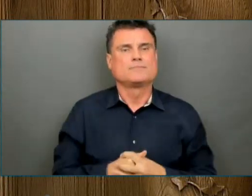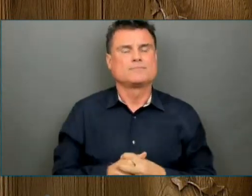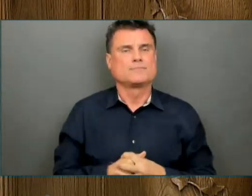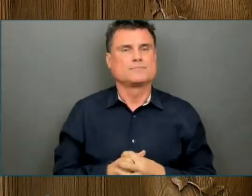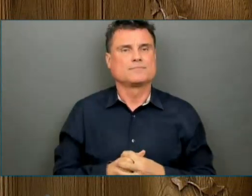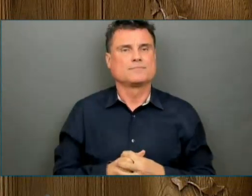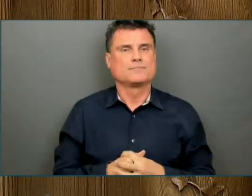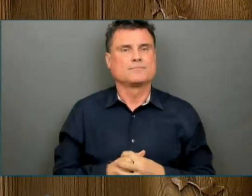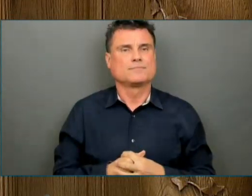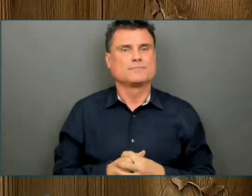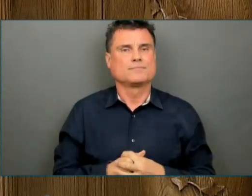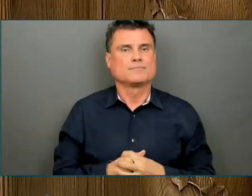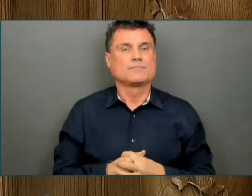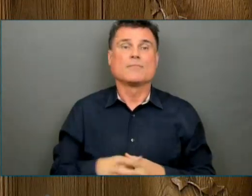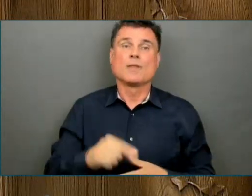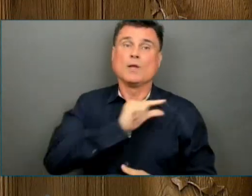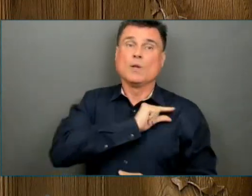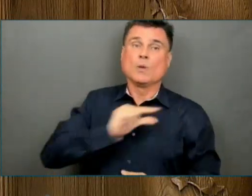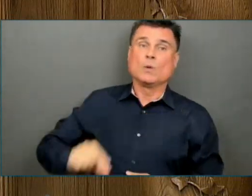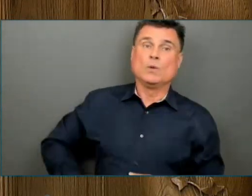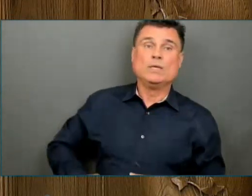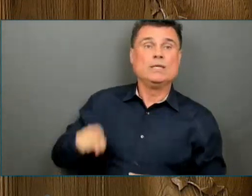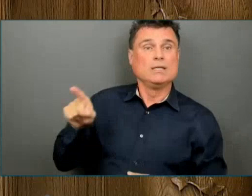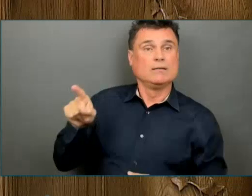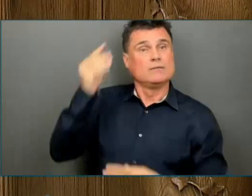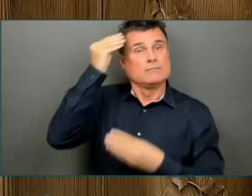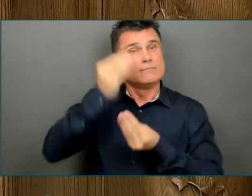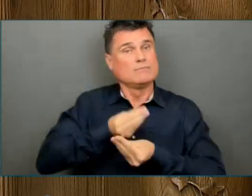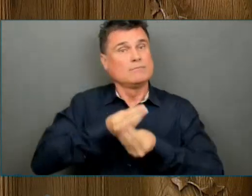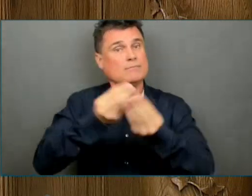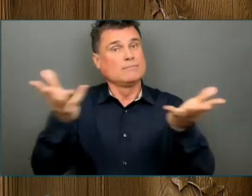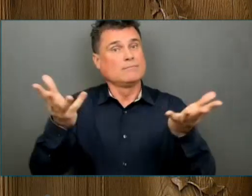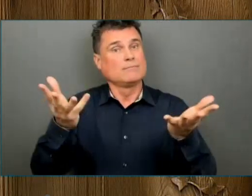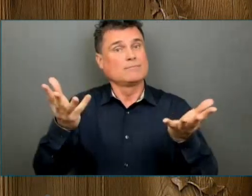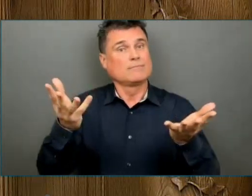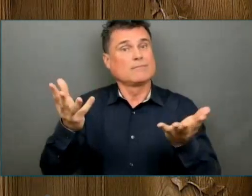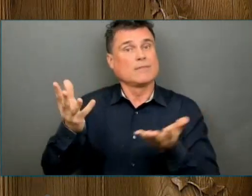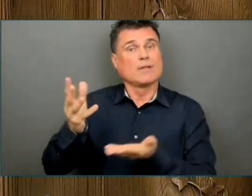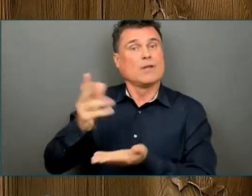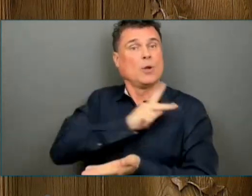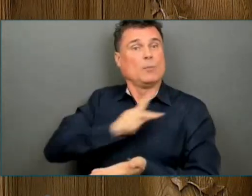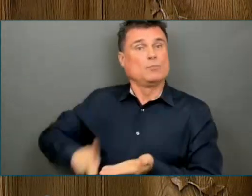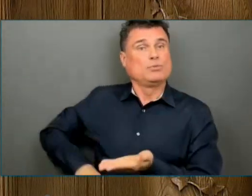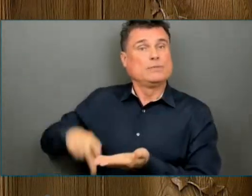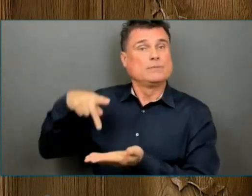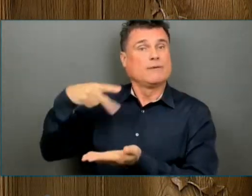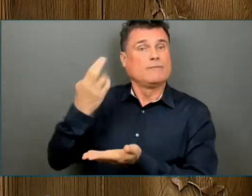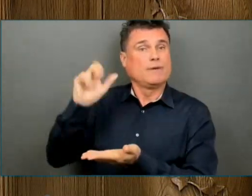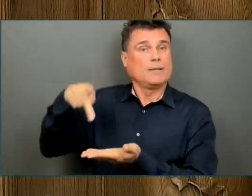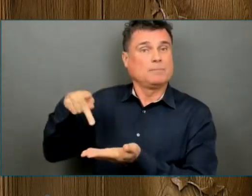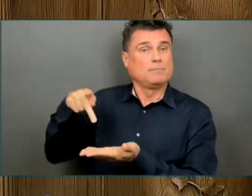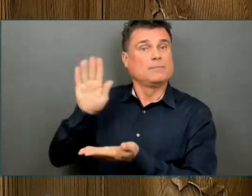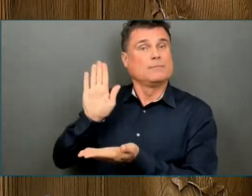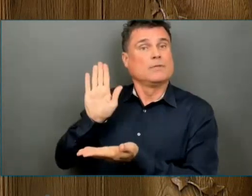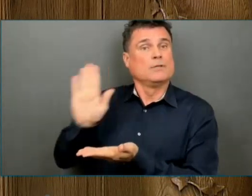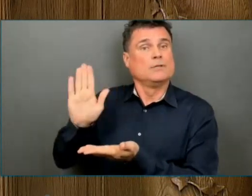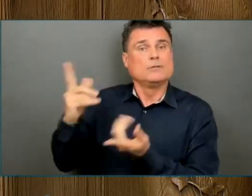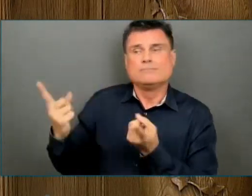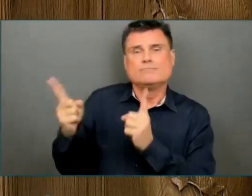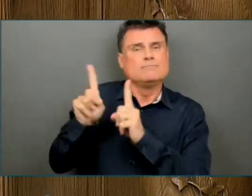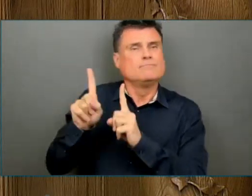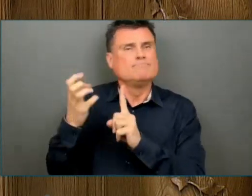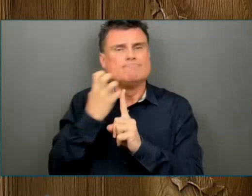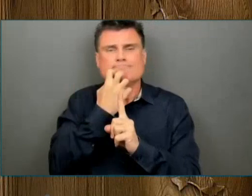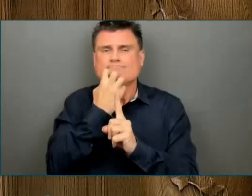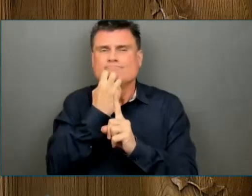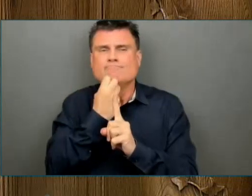and guide. His Royal Highness will be remembered fondly by British Columbians for his devotion to Queen and country,